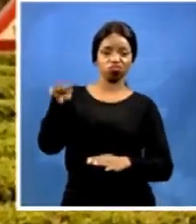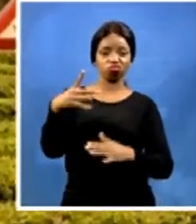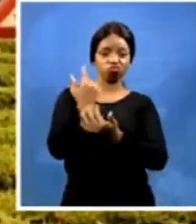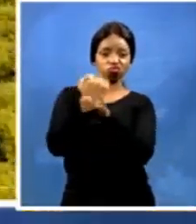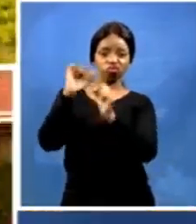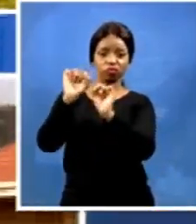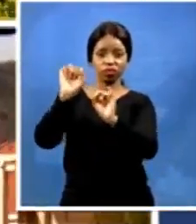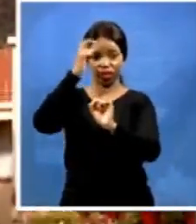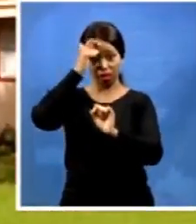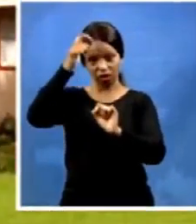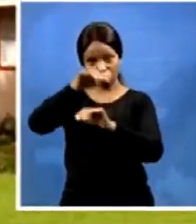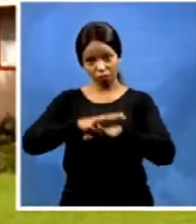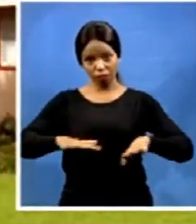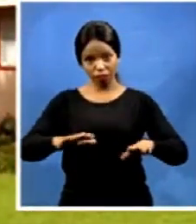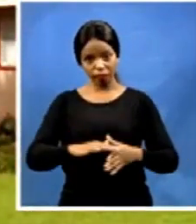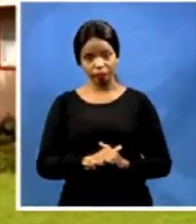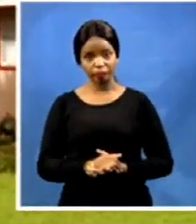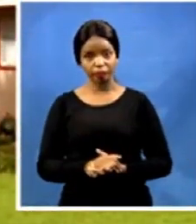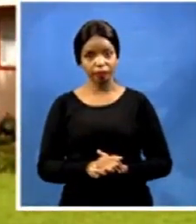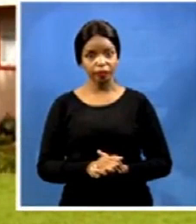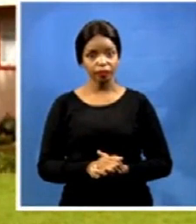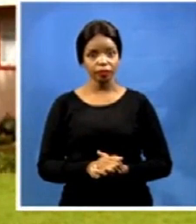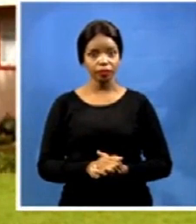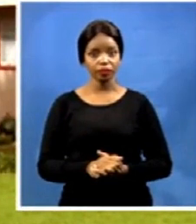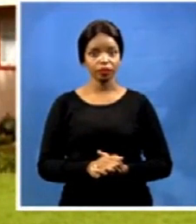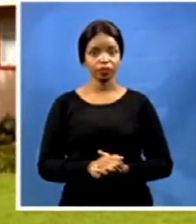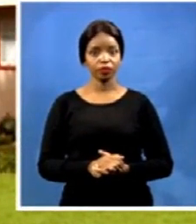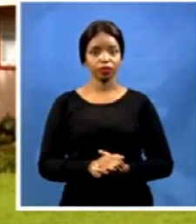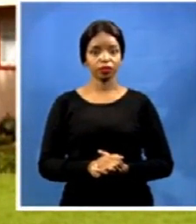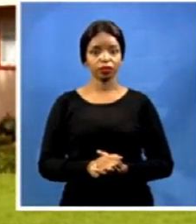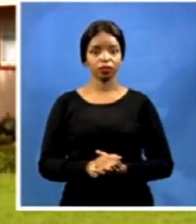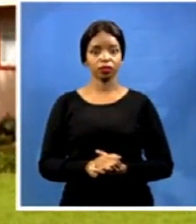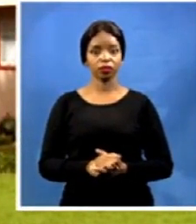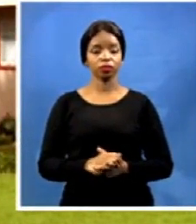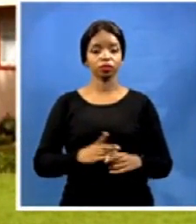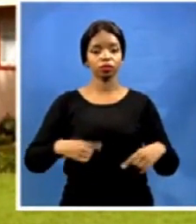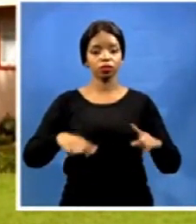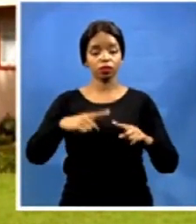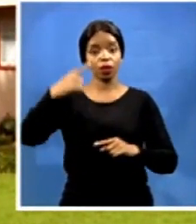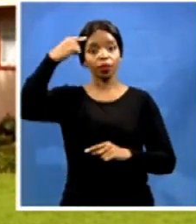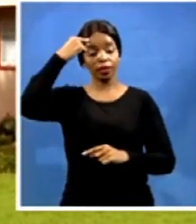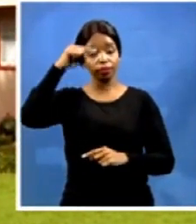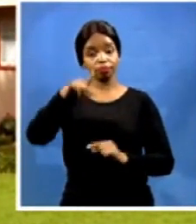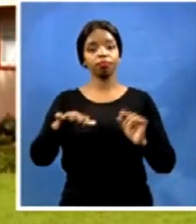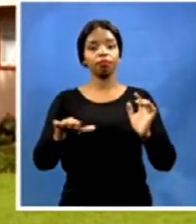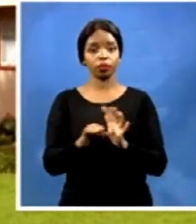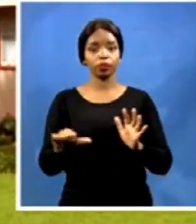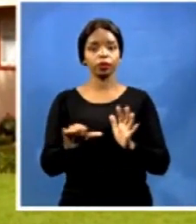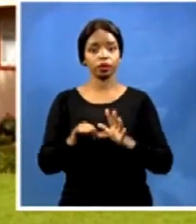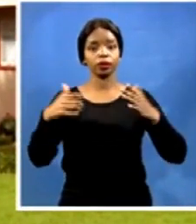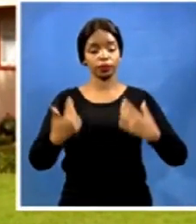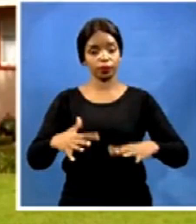We think that this mission is important because after the intervention in January of the